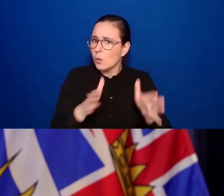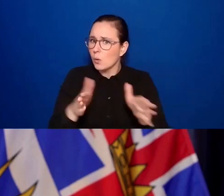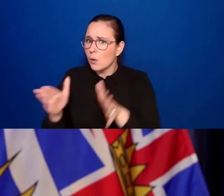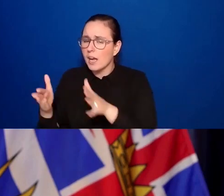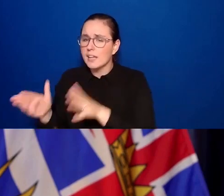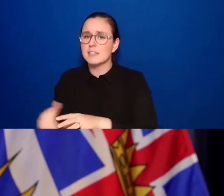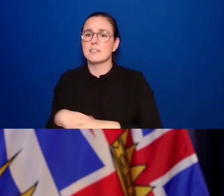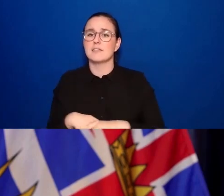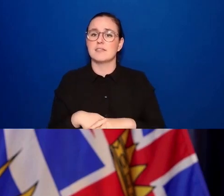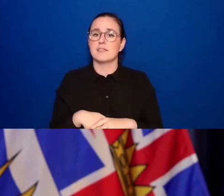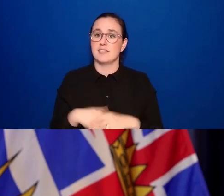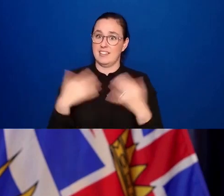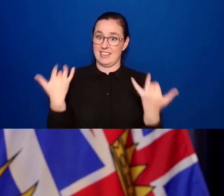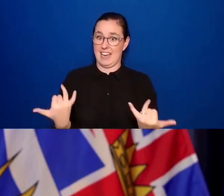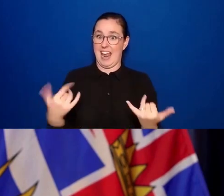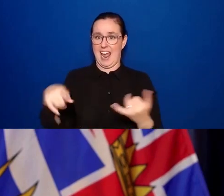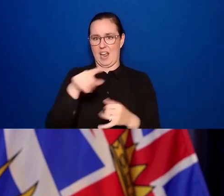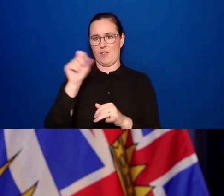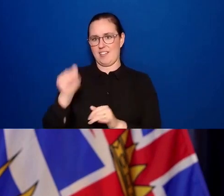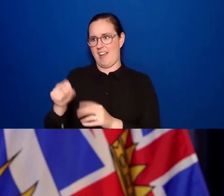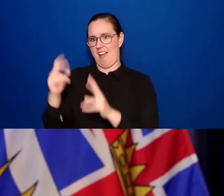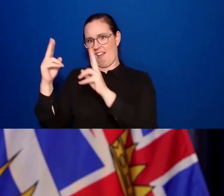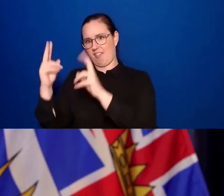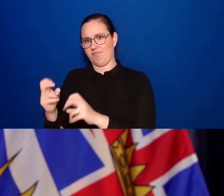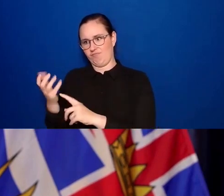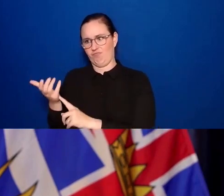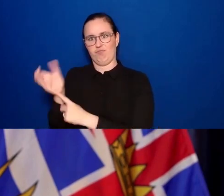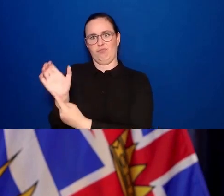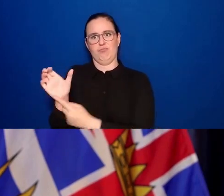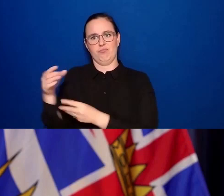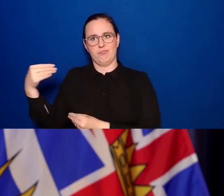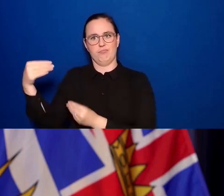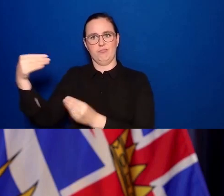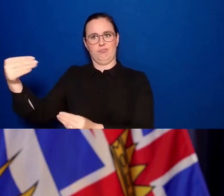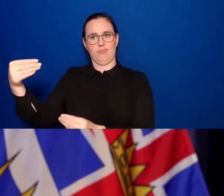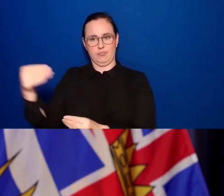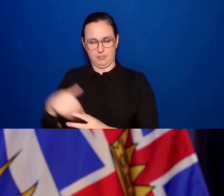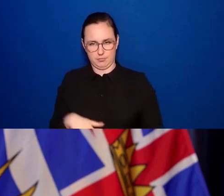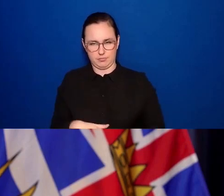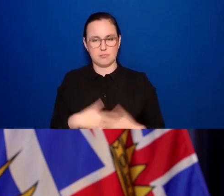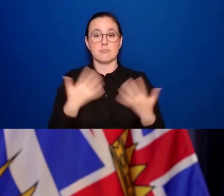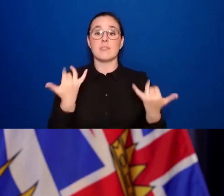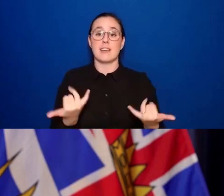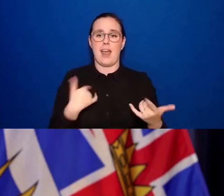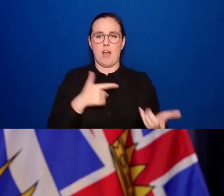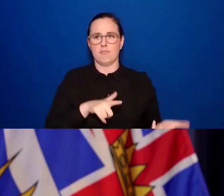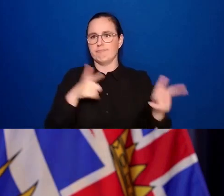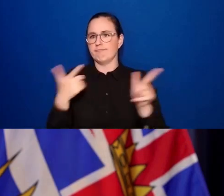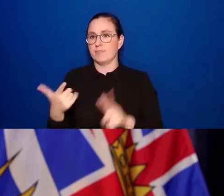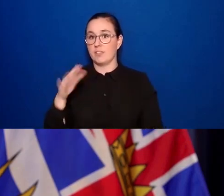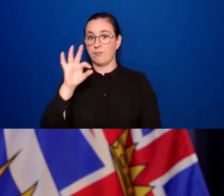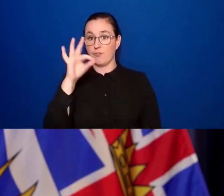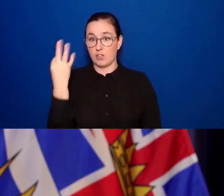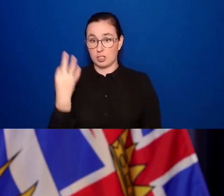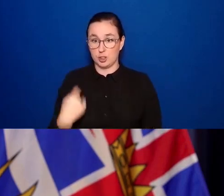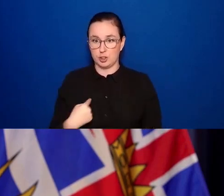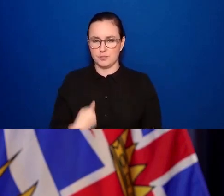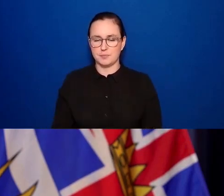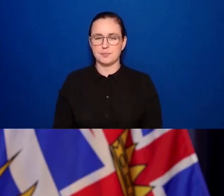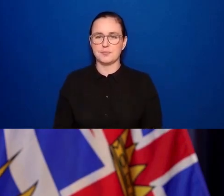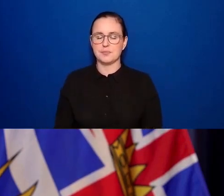and the supports will be available in multiple languages. In French, I would say that in the languages of the province, there are